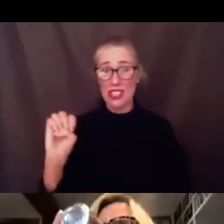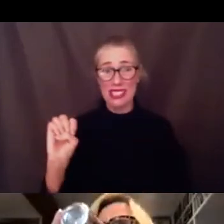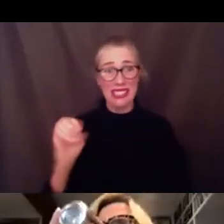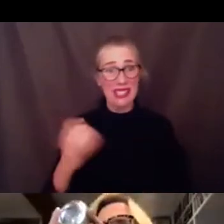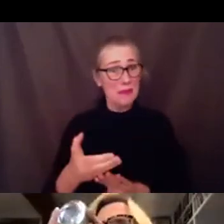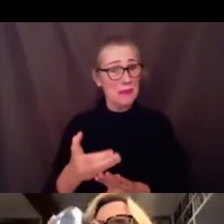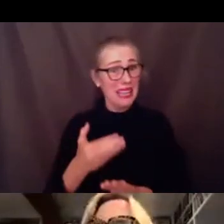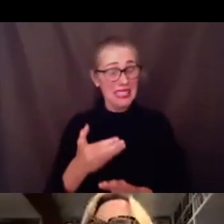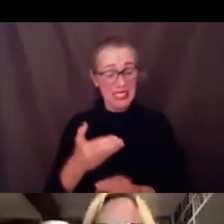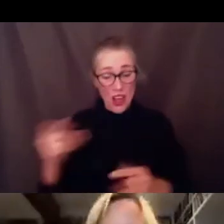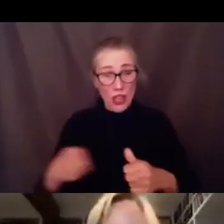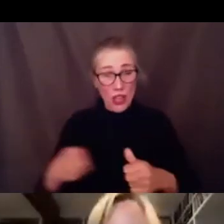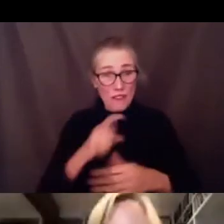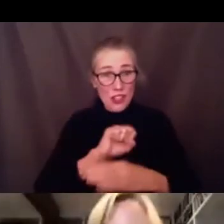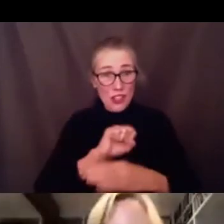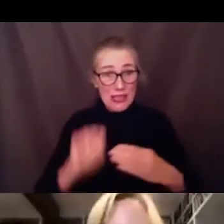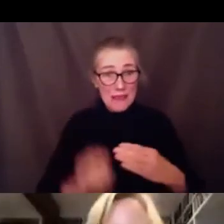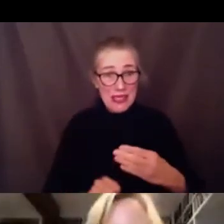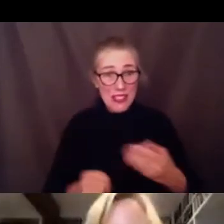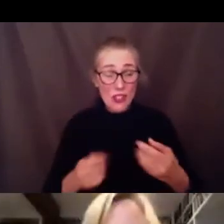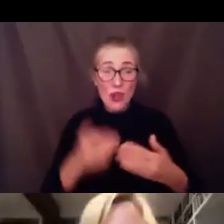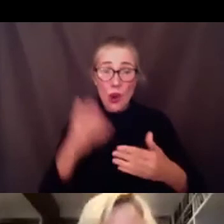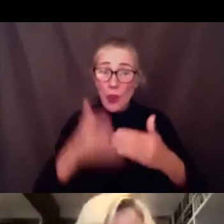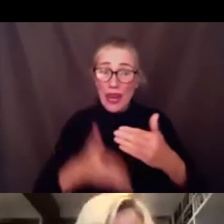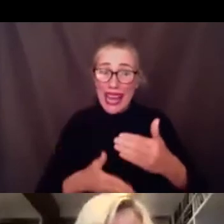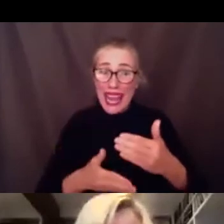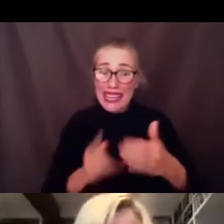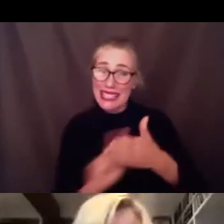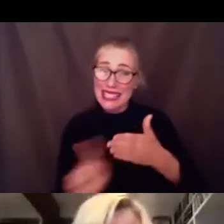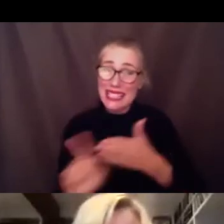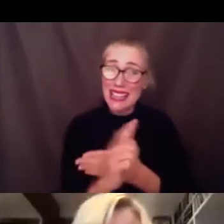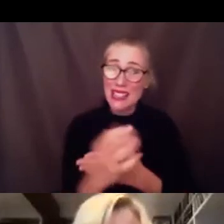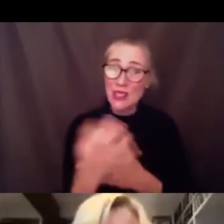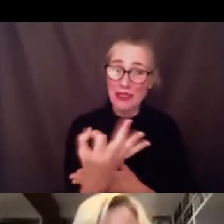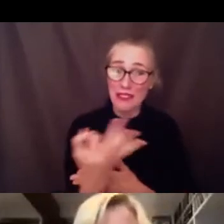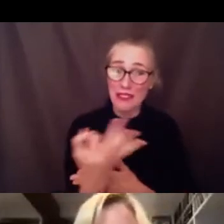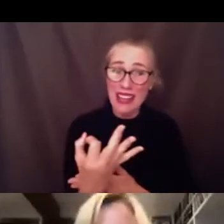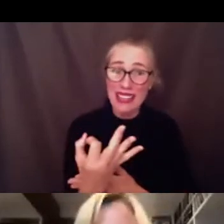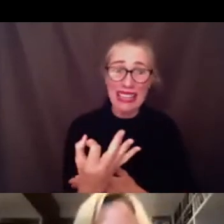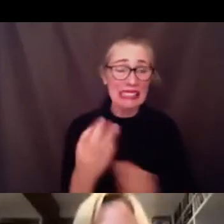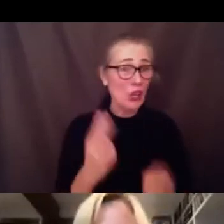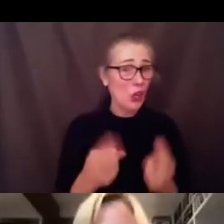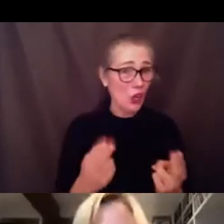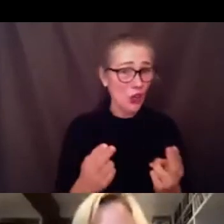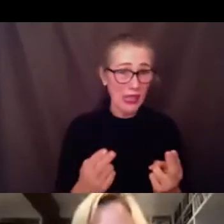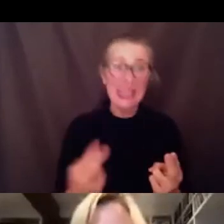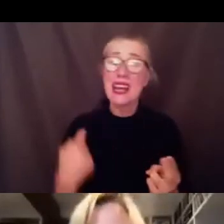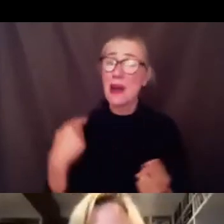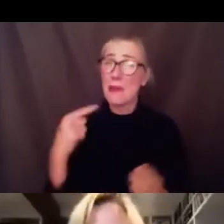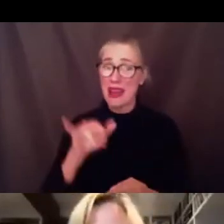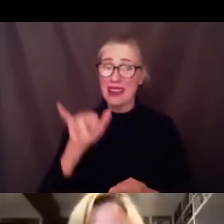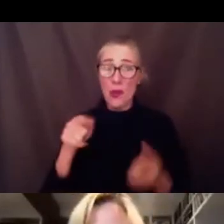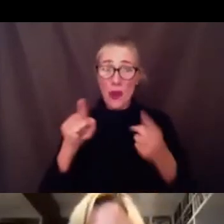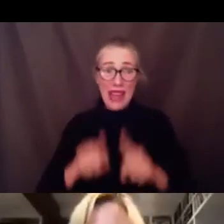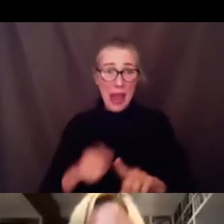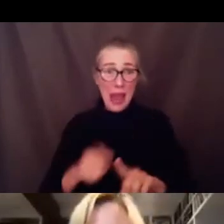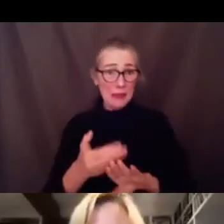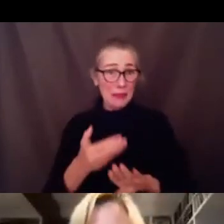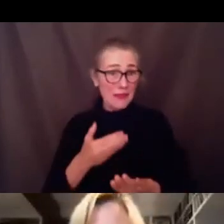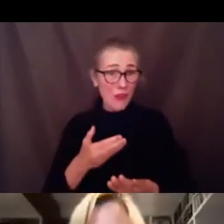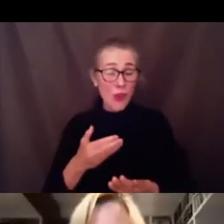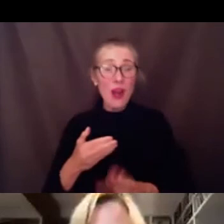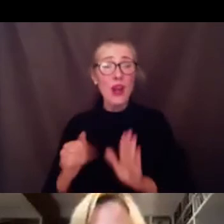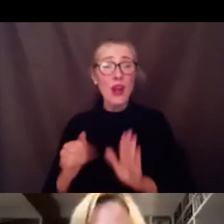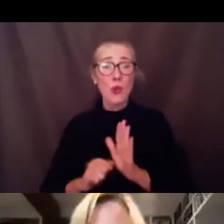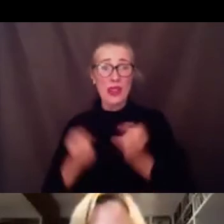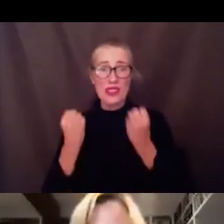semester a week from friday but i absolutely agree that a policy will only be as effective again as its implementation and it's